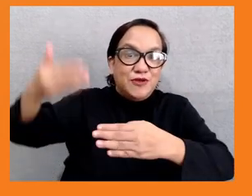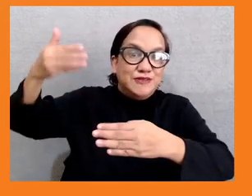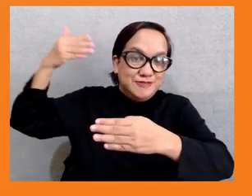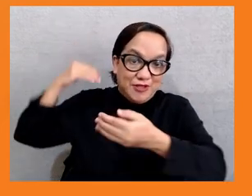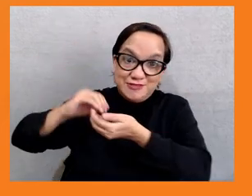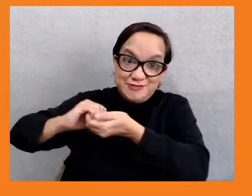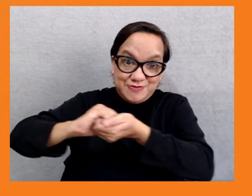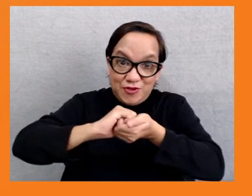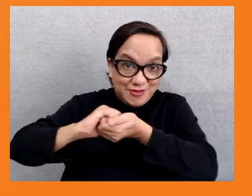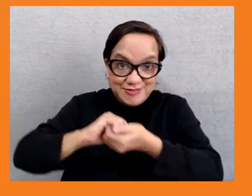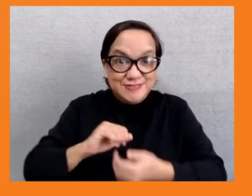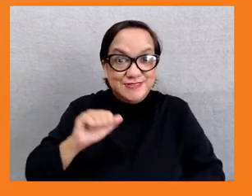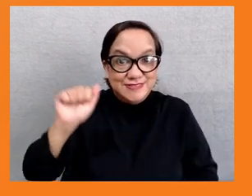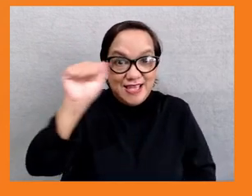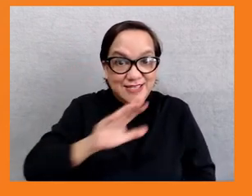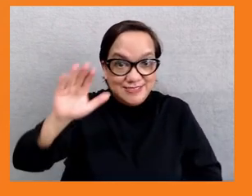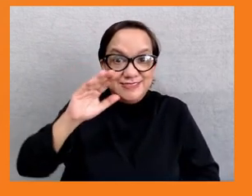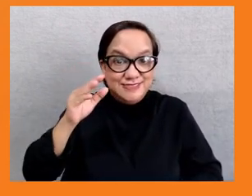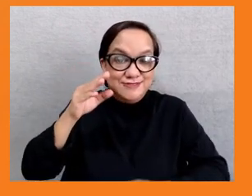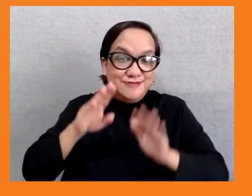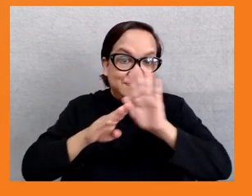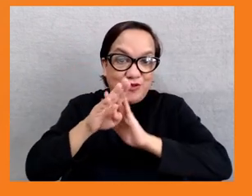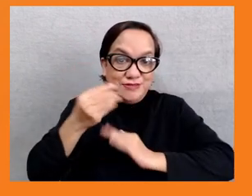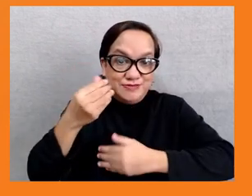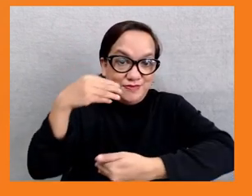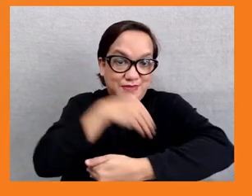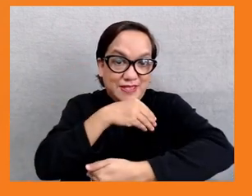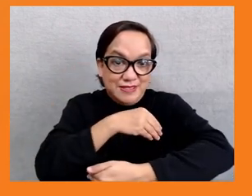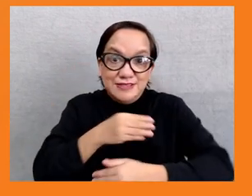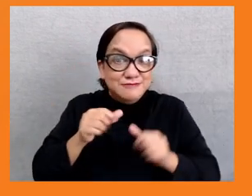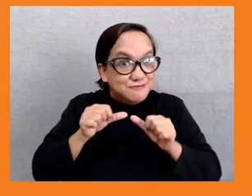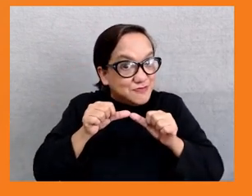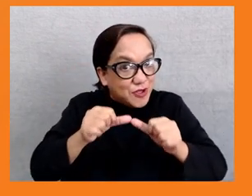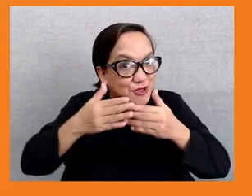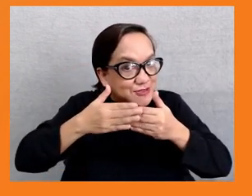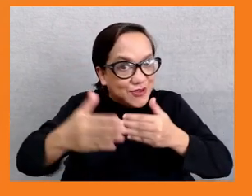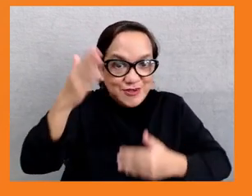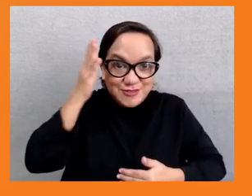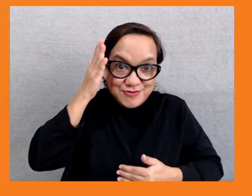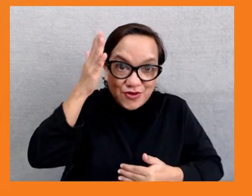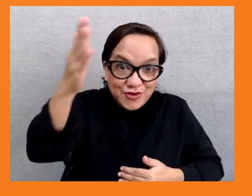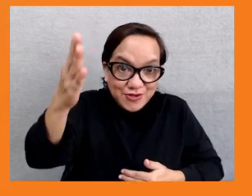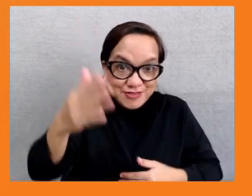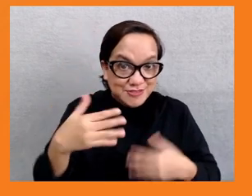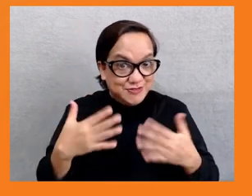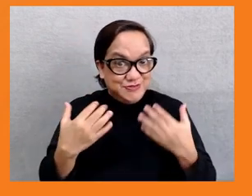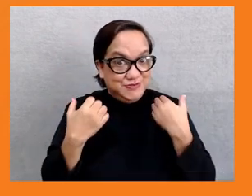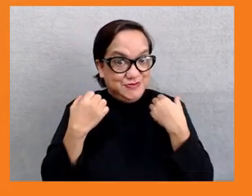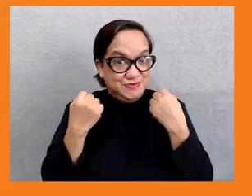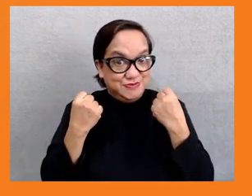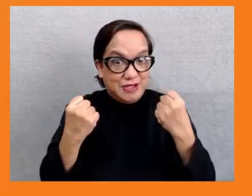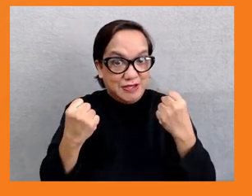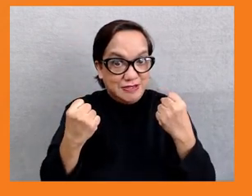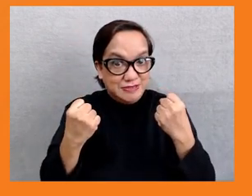a long way to go. Amongst some of the challenges mentioned, I would like to highlight that inequality is a collective challenge.